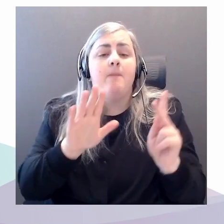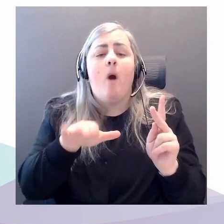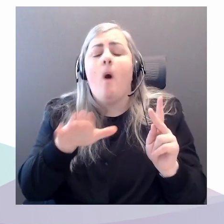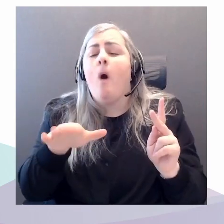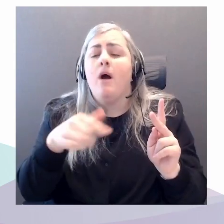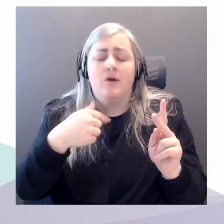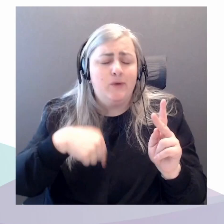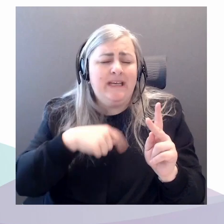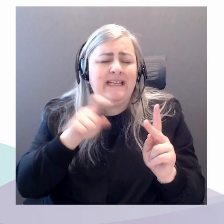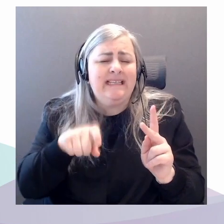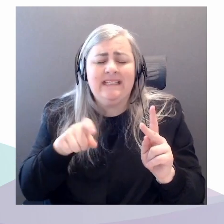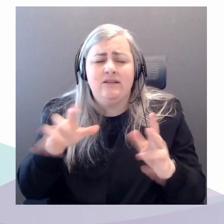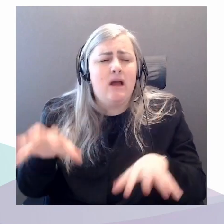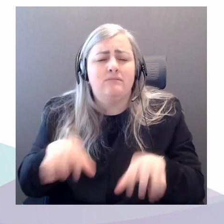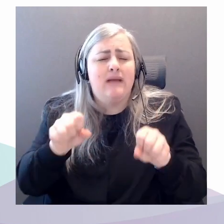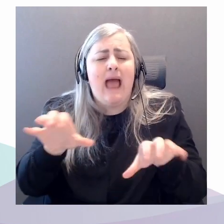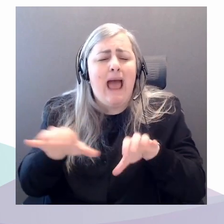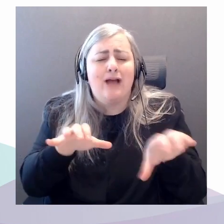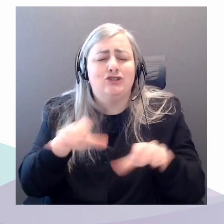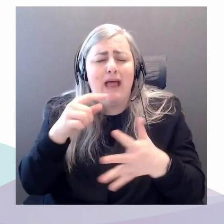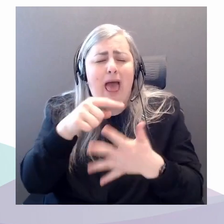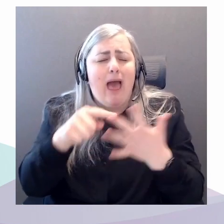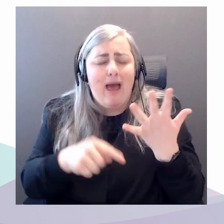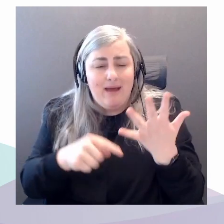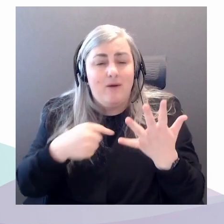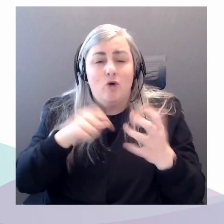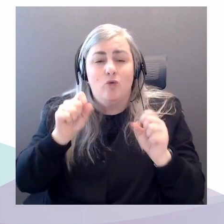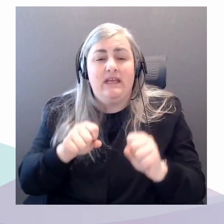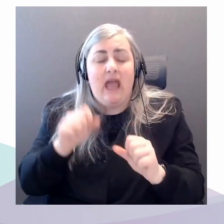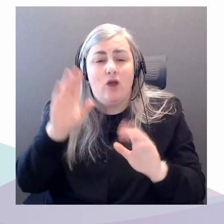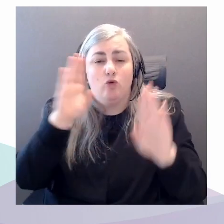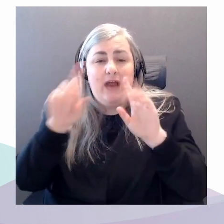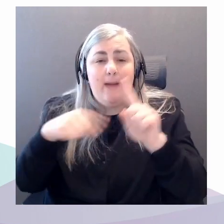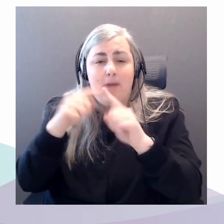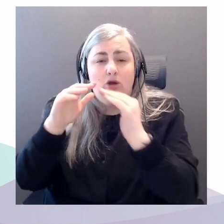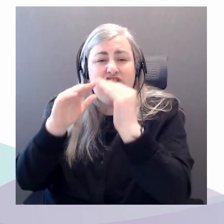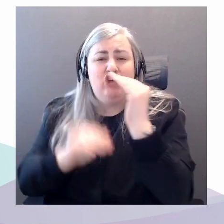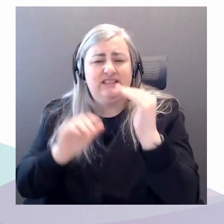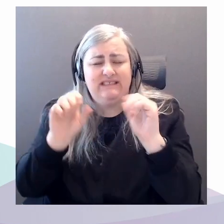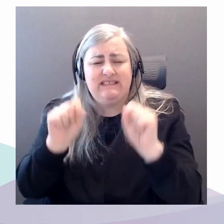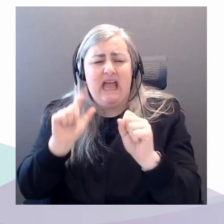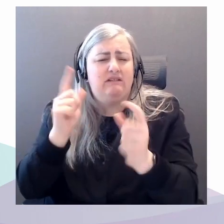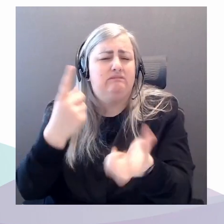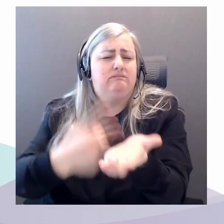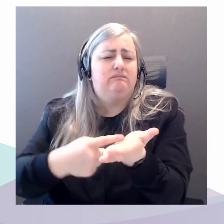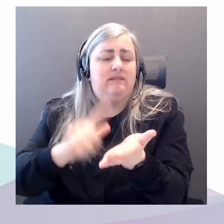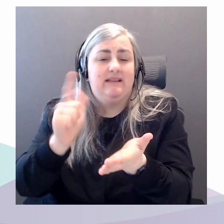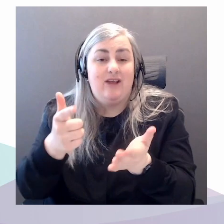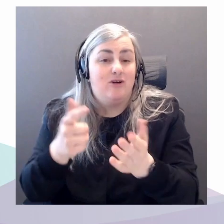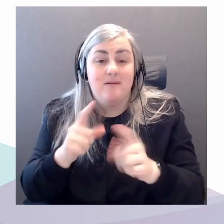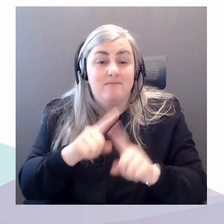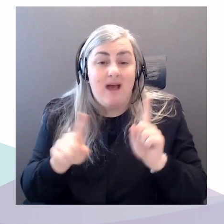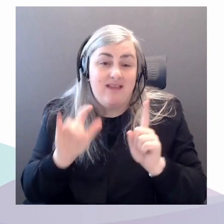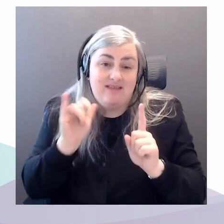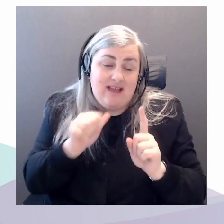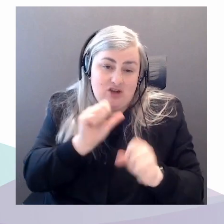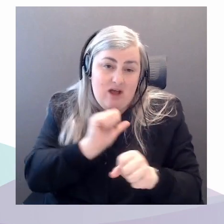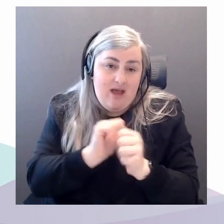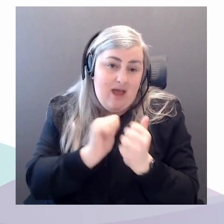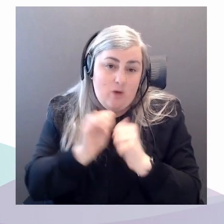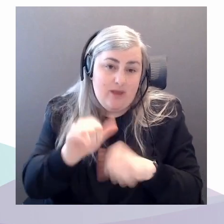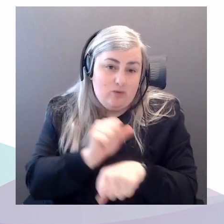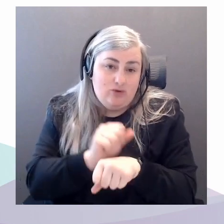and we can worry about injustice later, but that's not how systems are created and that's not how it works, right? Right. Yeah, exactly.